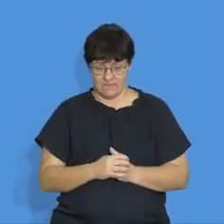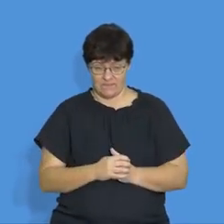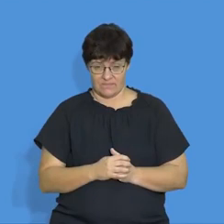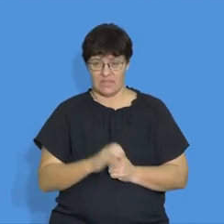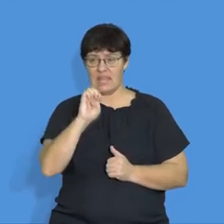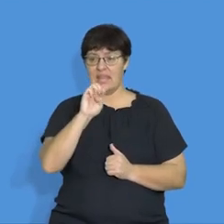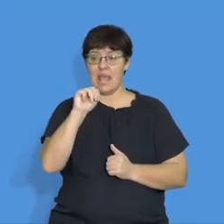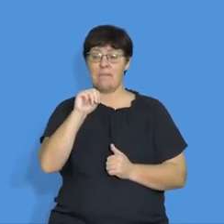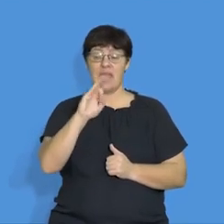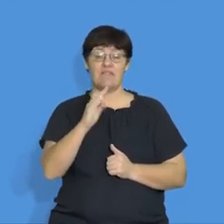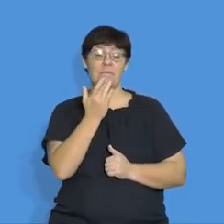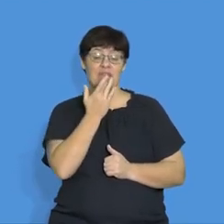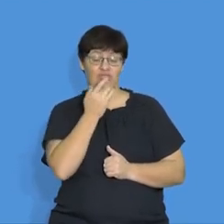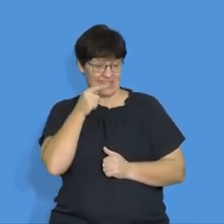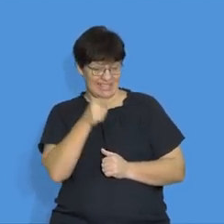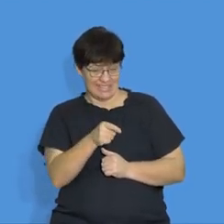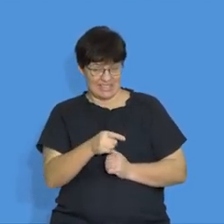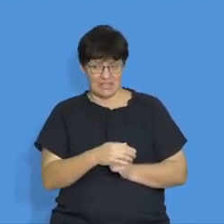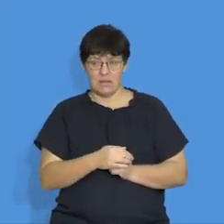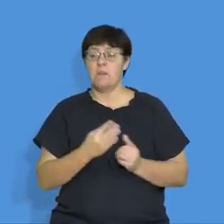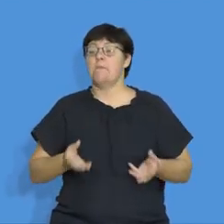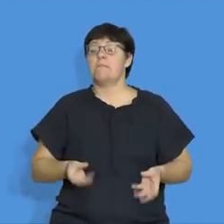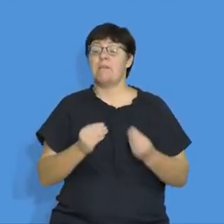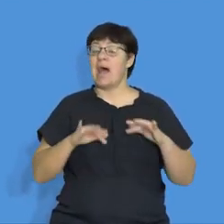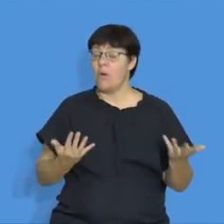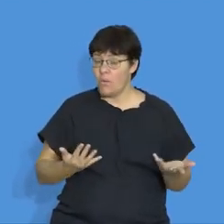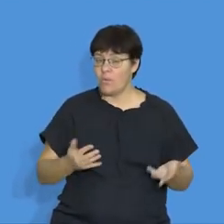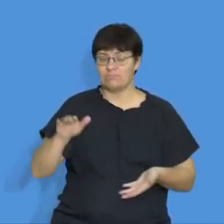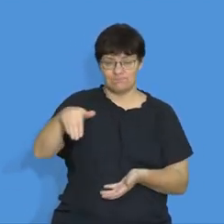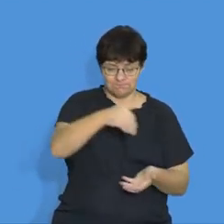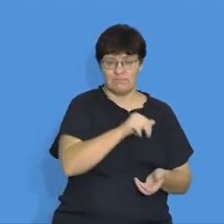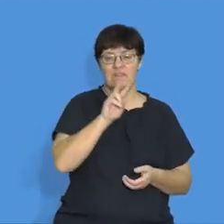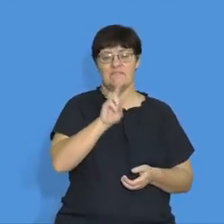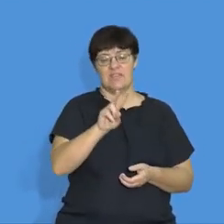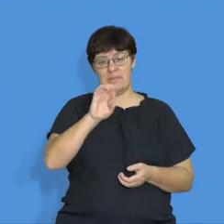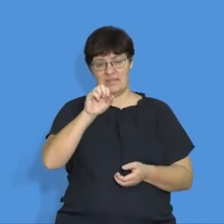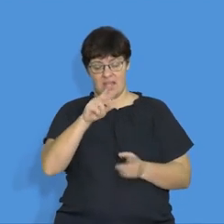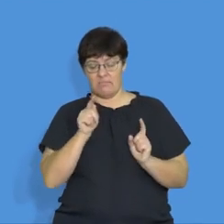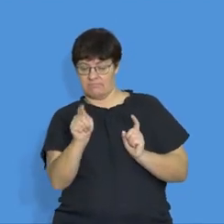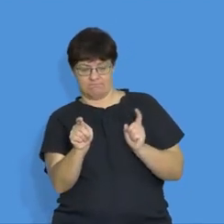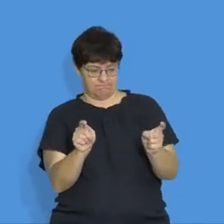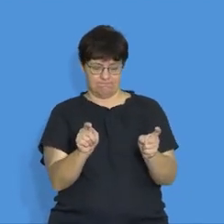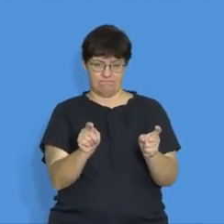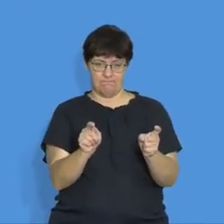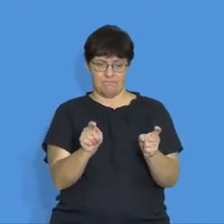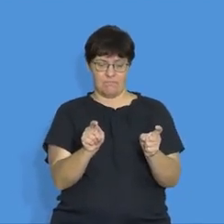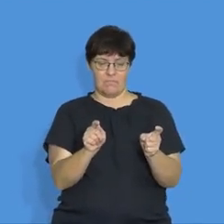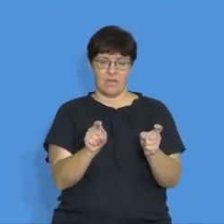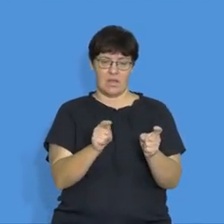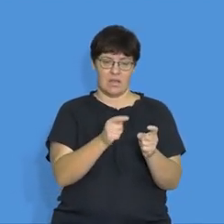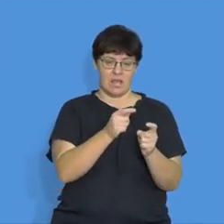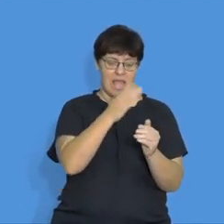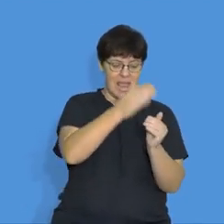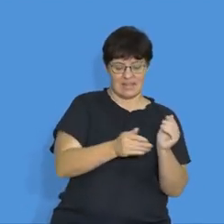of a battery in a circuit is obtained by connecting a voltmeter across the ends of a battery in an open circuit.